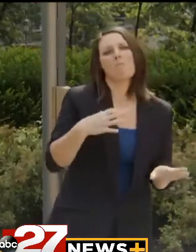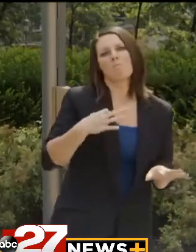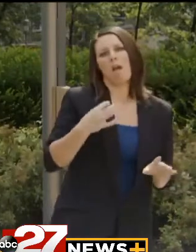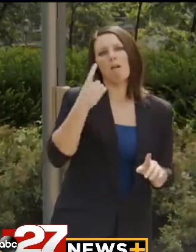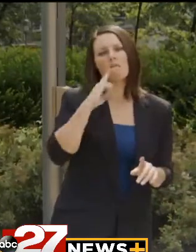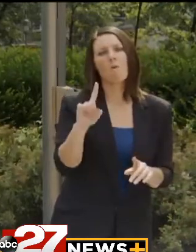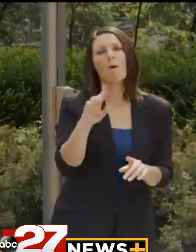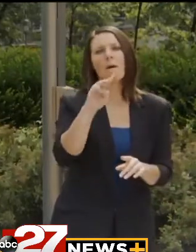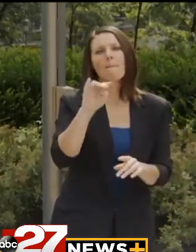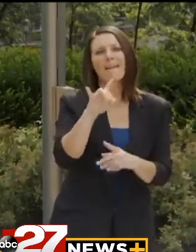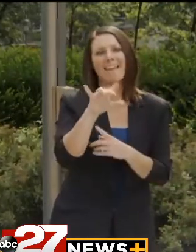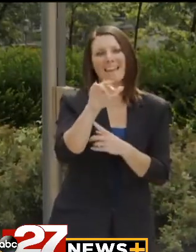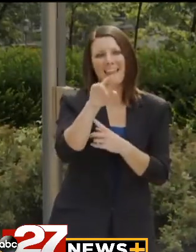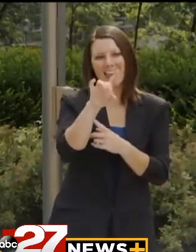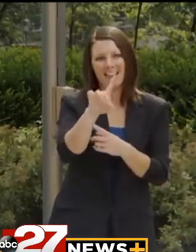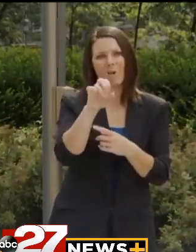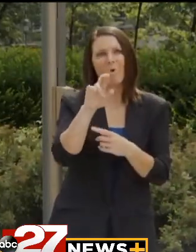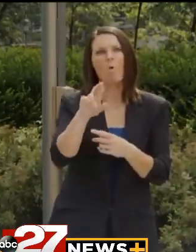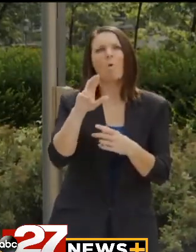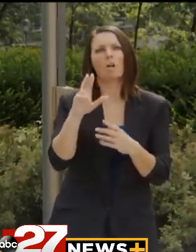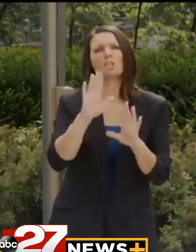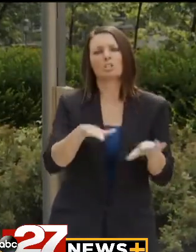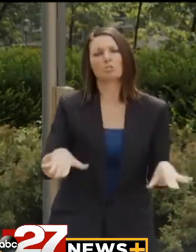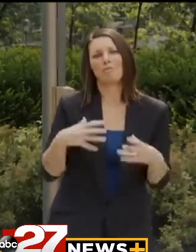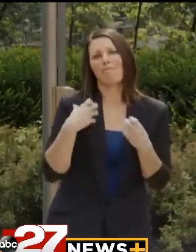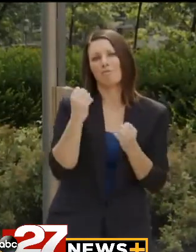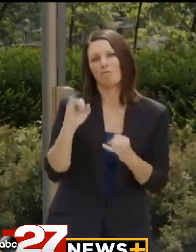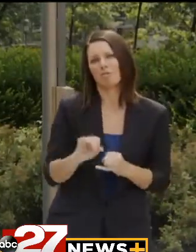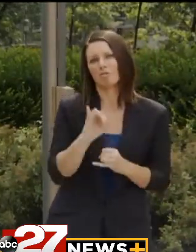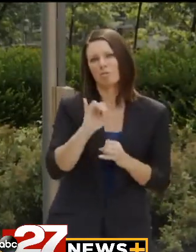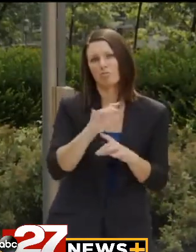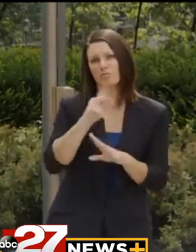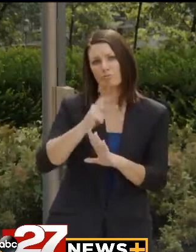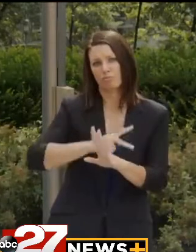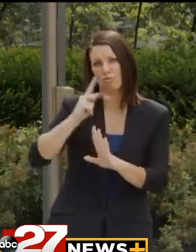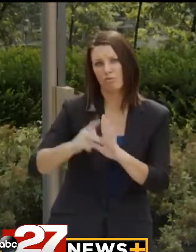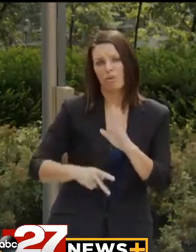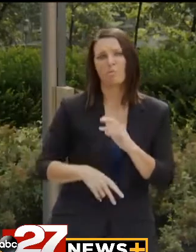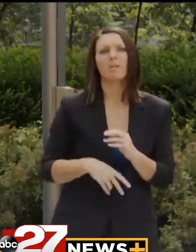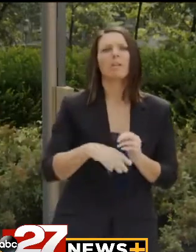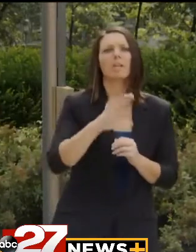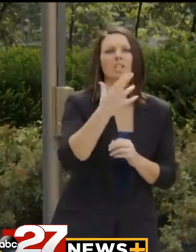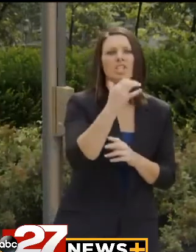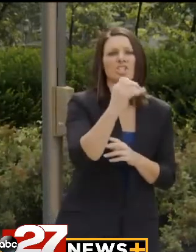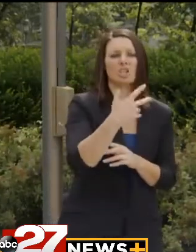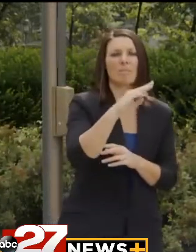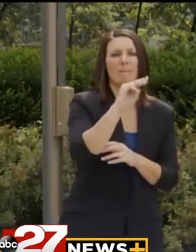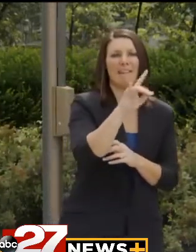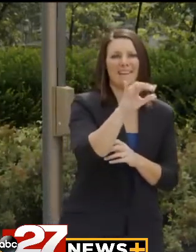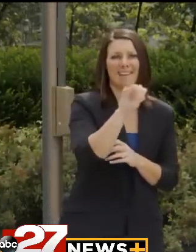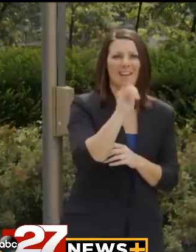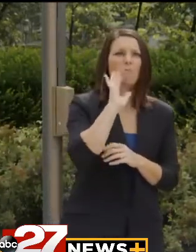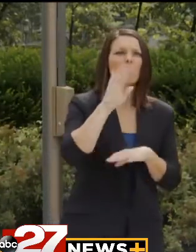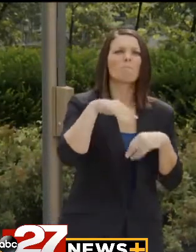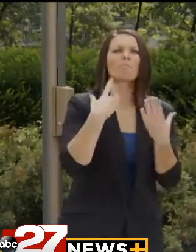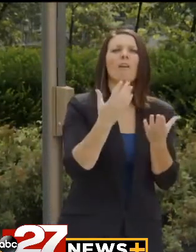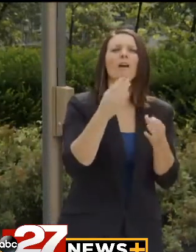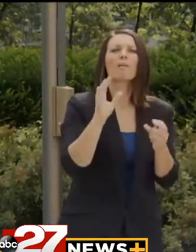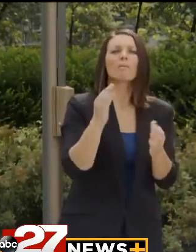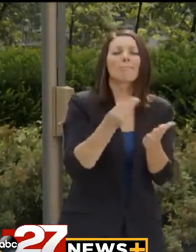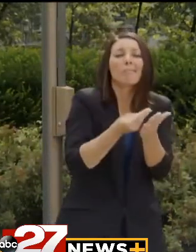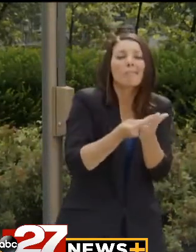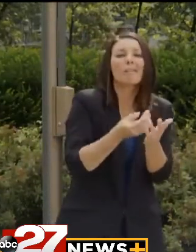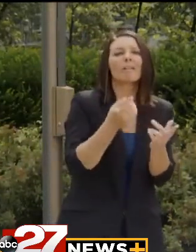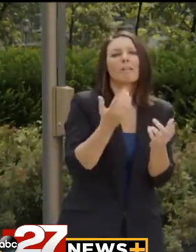apply for Medicaid or the Children's Health Insurance Program. Medicaid and CHIP provide coverage for routine emergency health